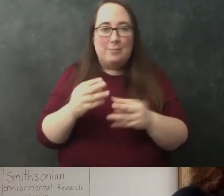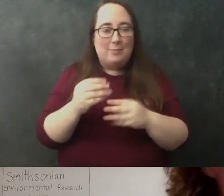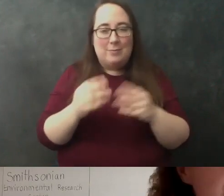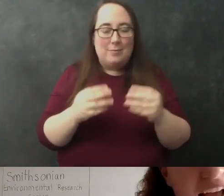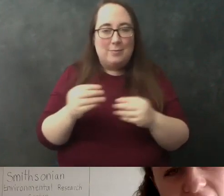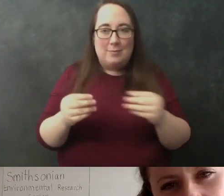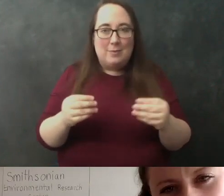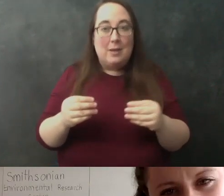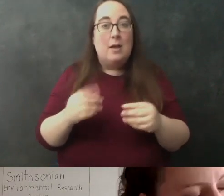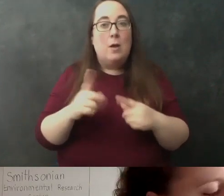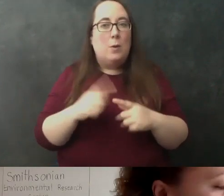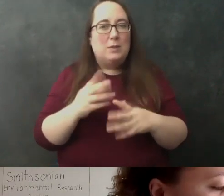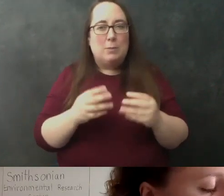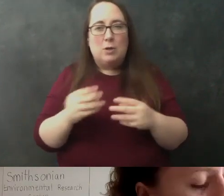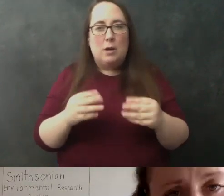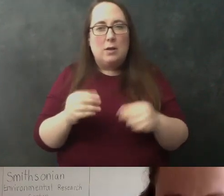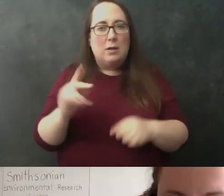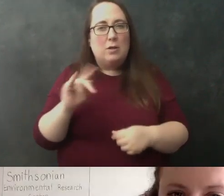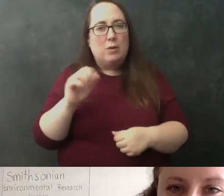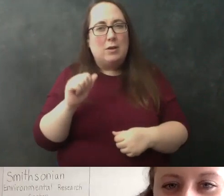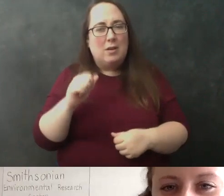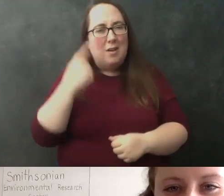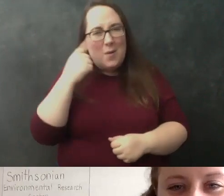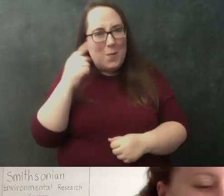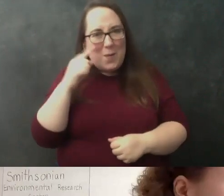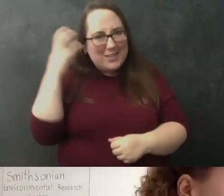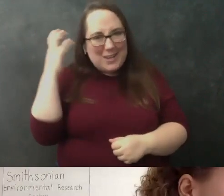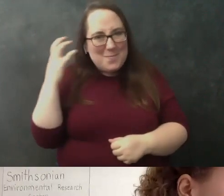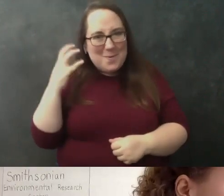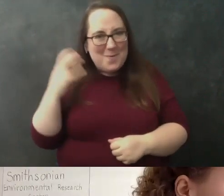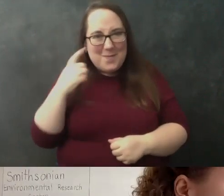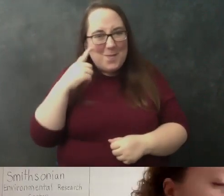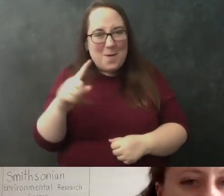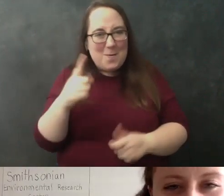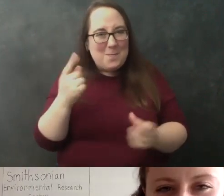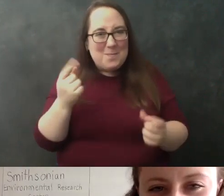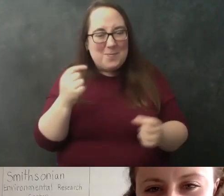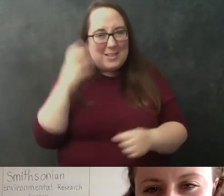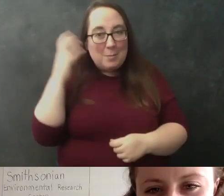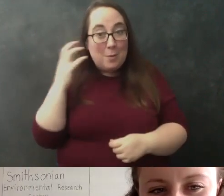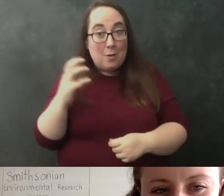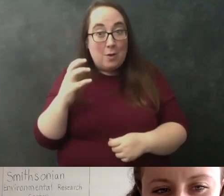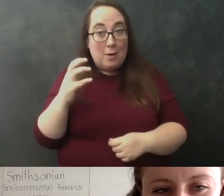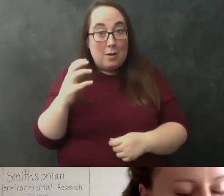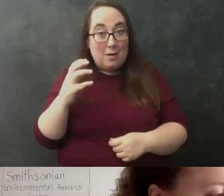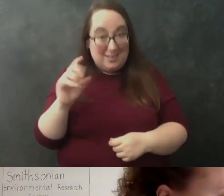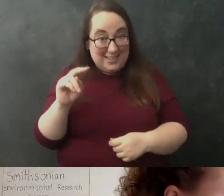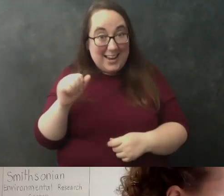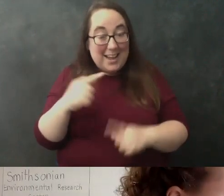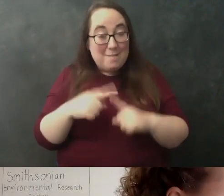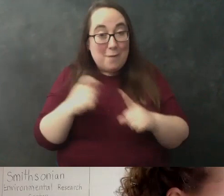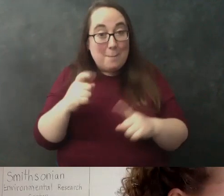as we're smushing katrina why why shampoo what is exactly what does the shampoo do are we getting dna out of the shampoo too